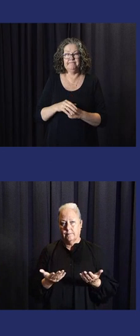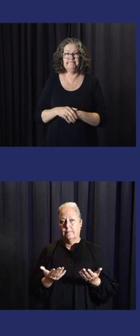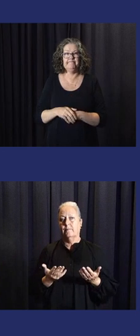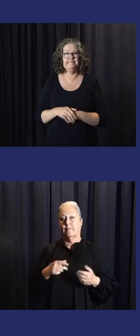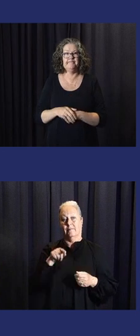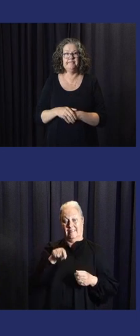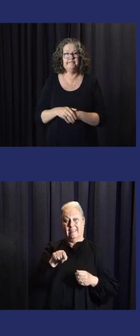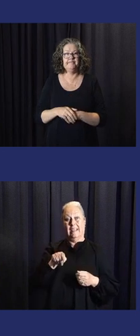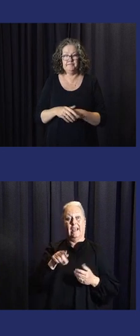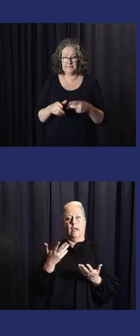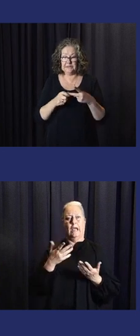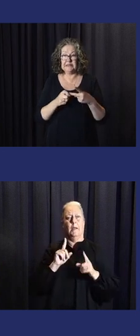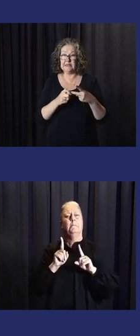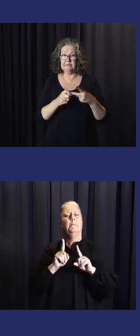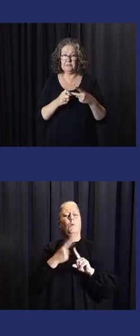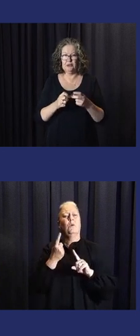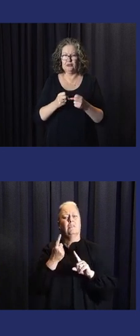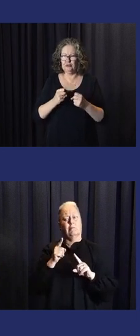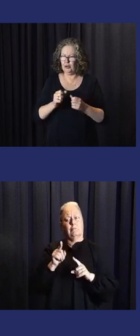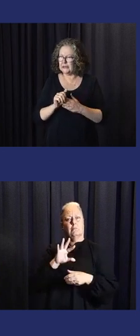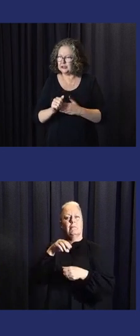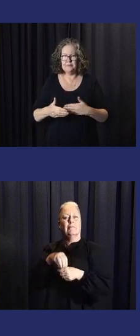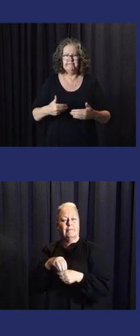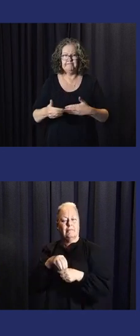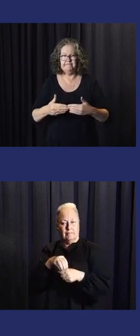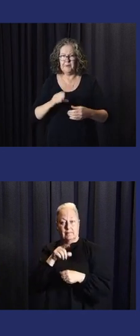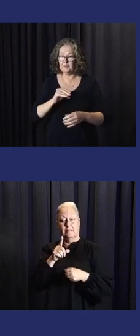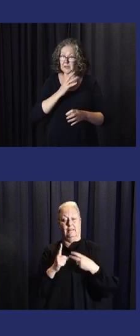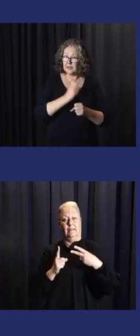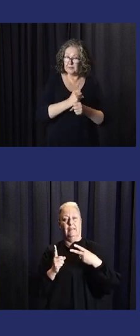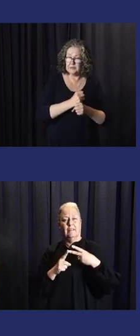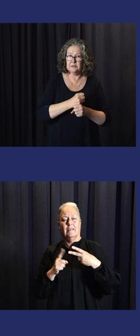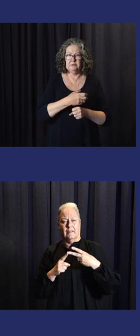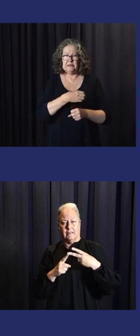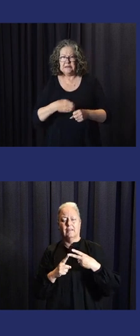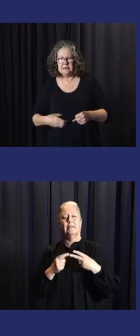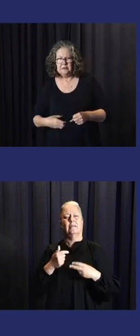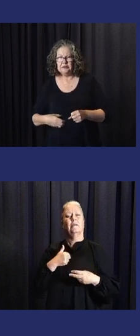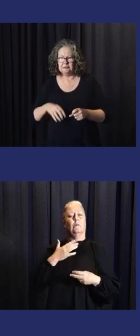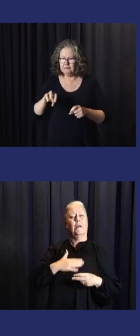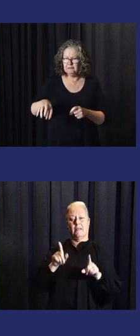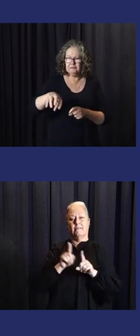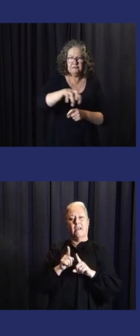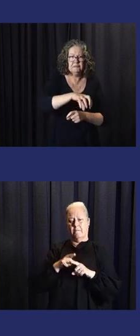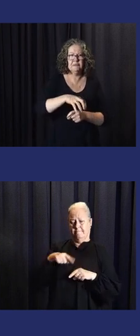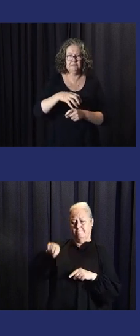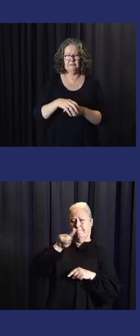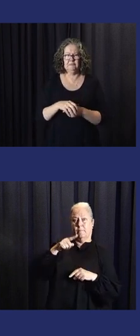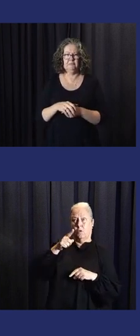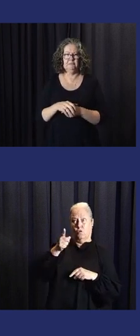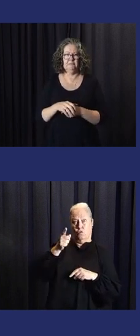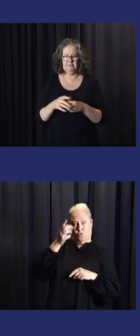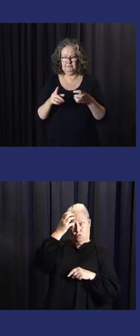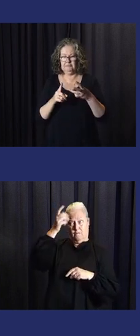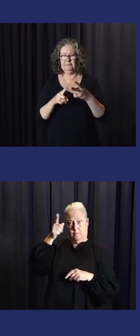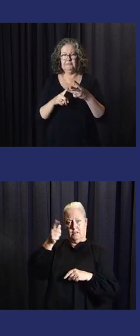Accurate forecasting and warning play an important role. And the second one is the strong leadership and